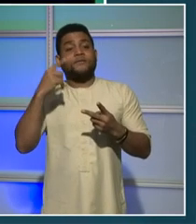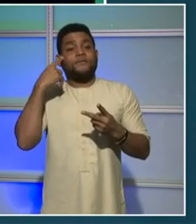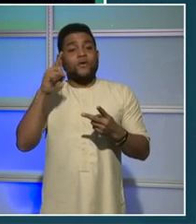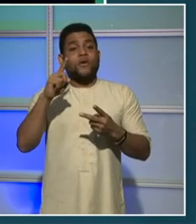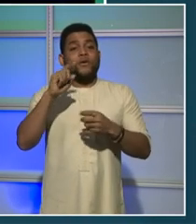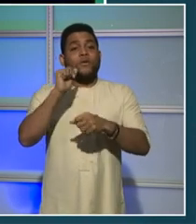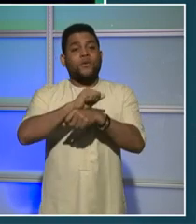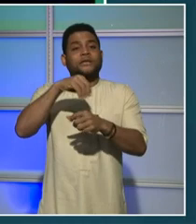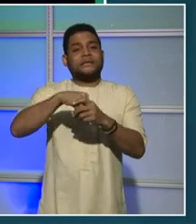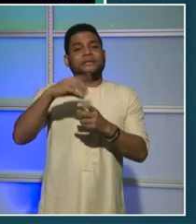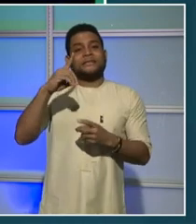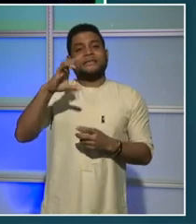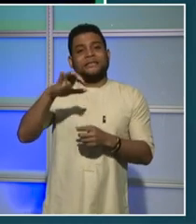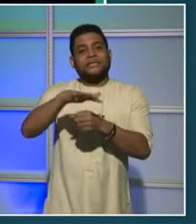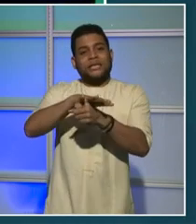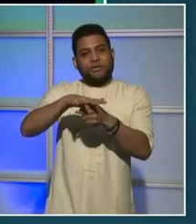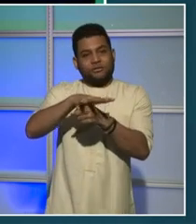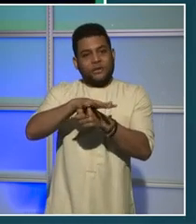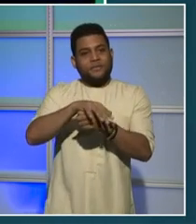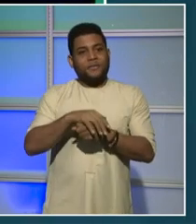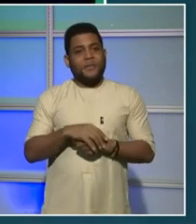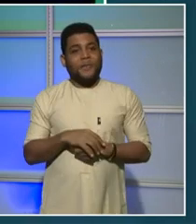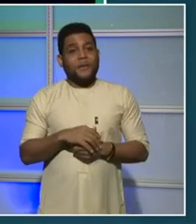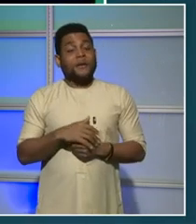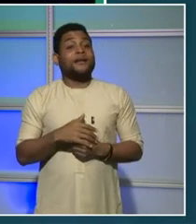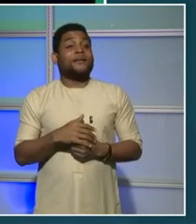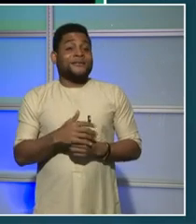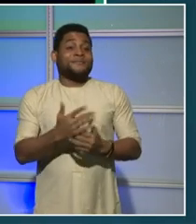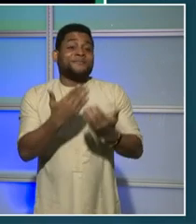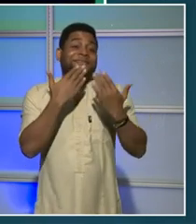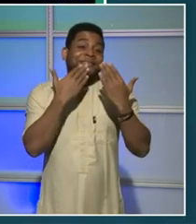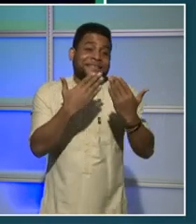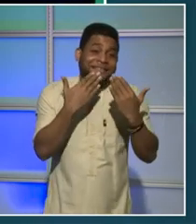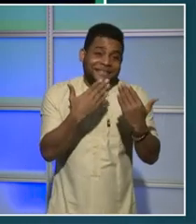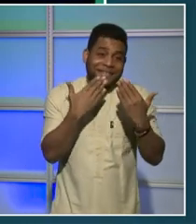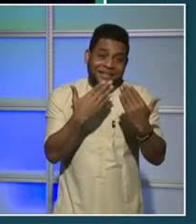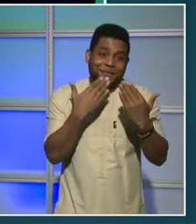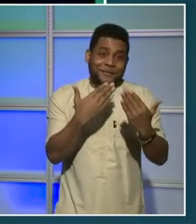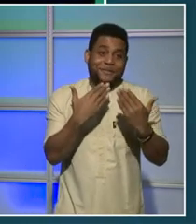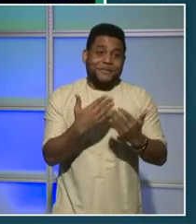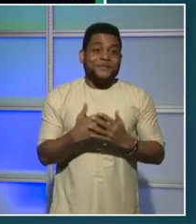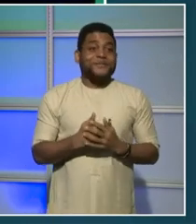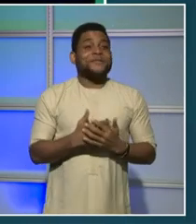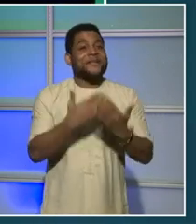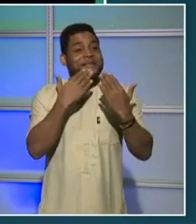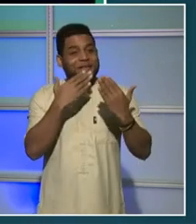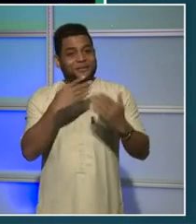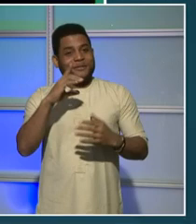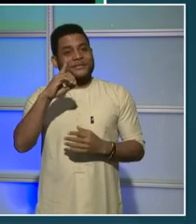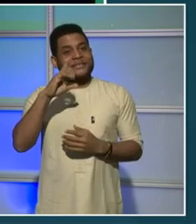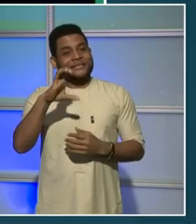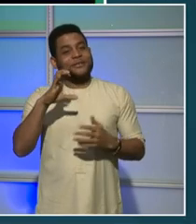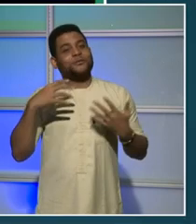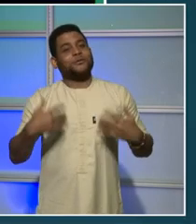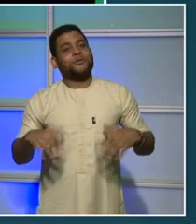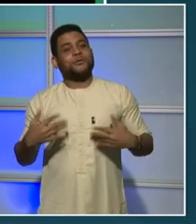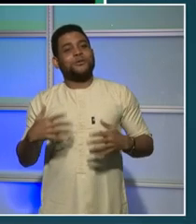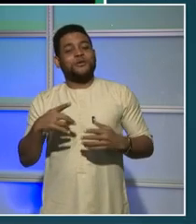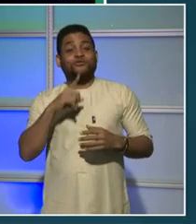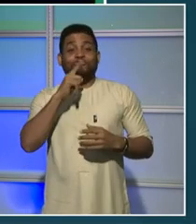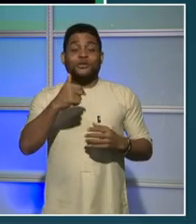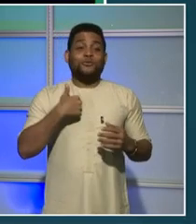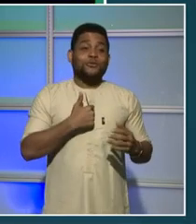Thank you, Mayor Bowser. And hello, Washington, D.C. We are excited to connect with you and begin our fiscal year 23 budget